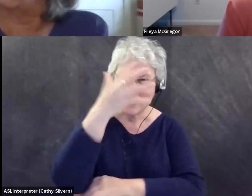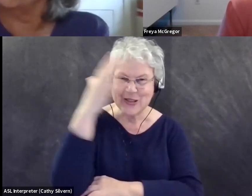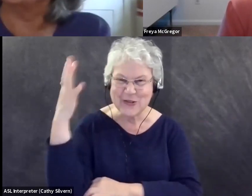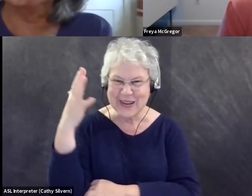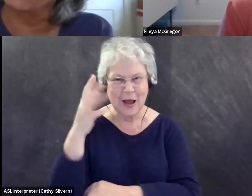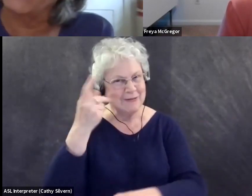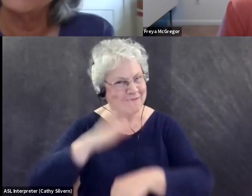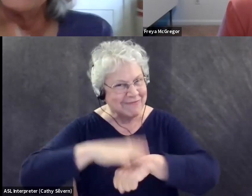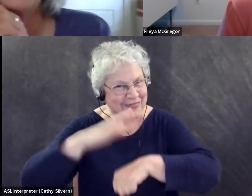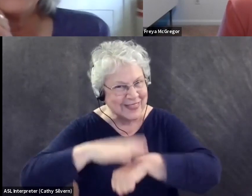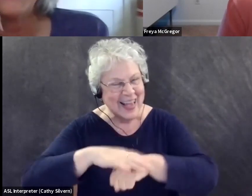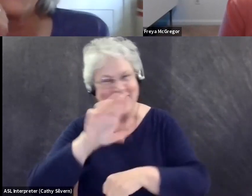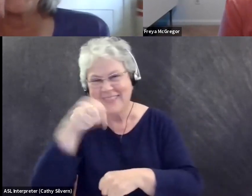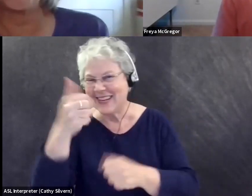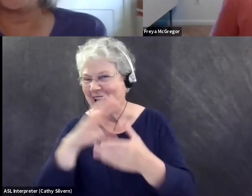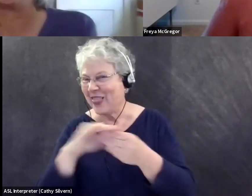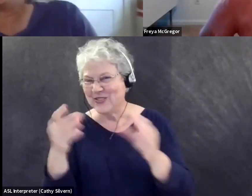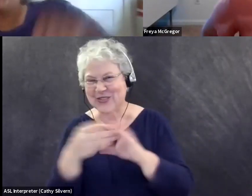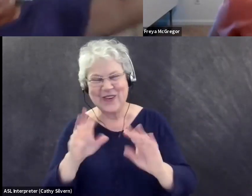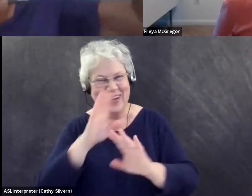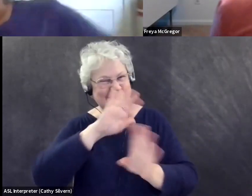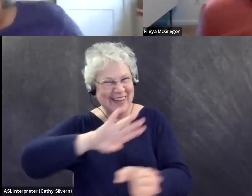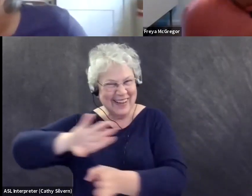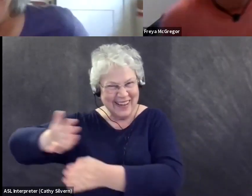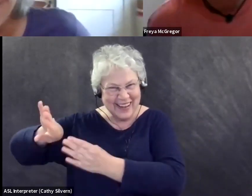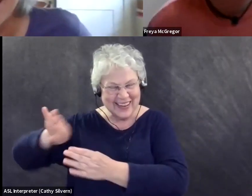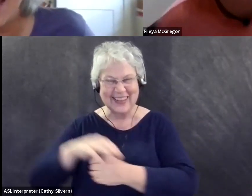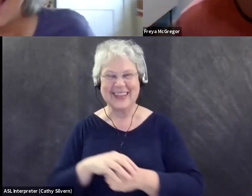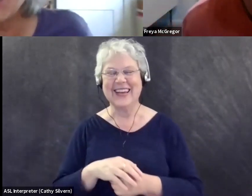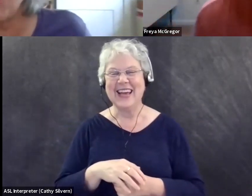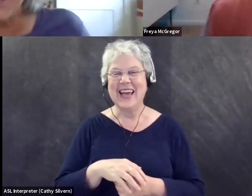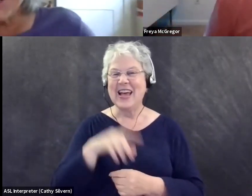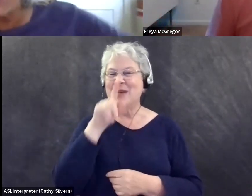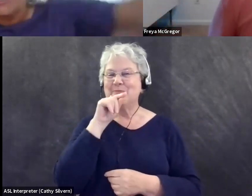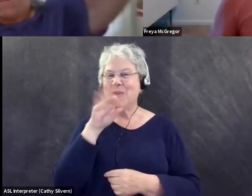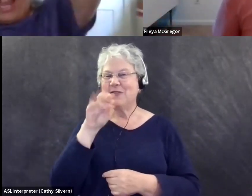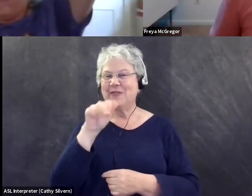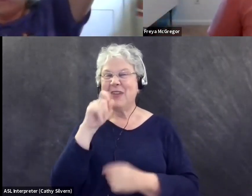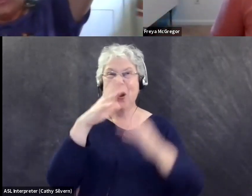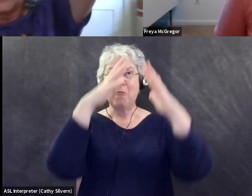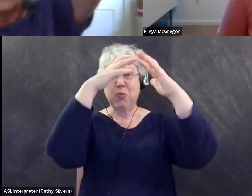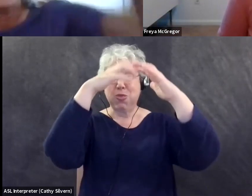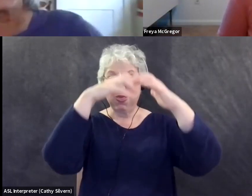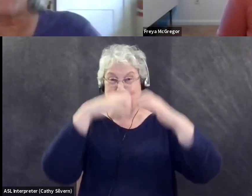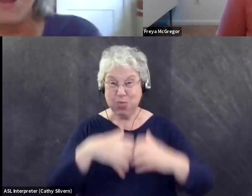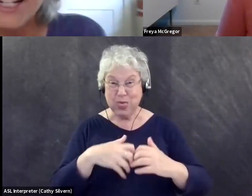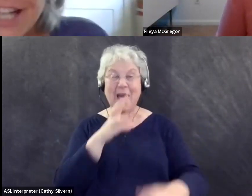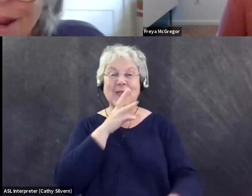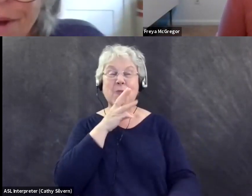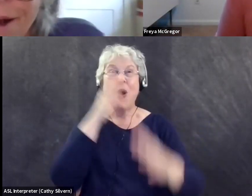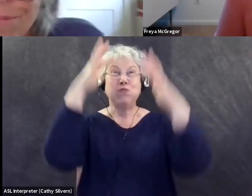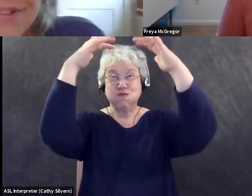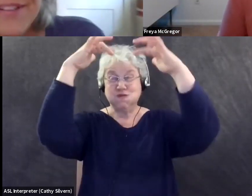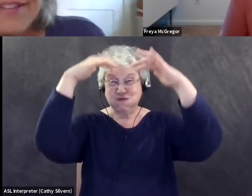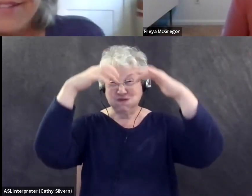That's a whole nother story. Bird feeders came crashing down, sprinkler system came on, garage